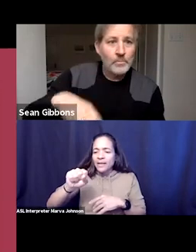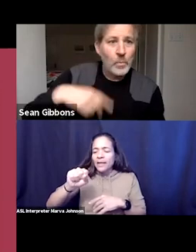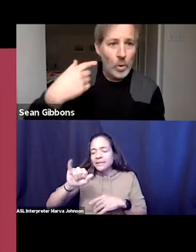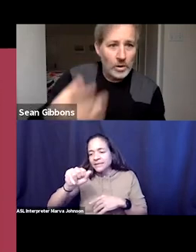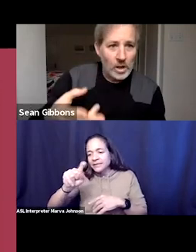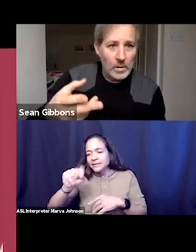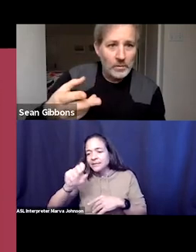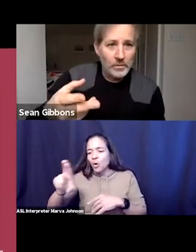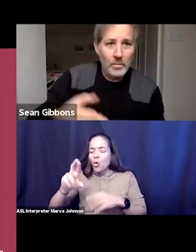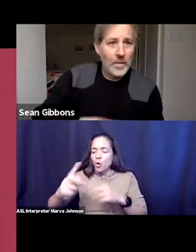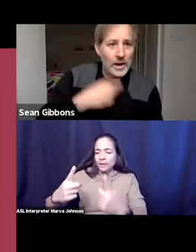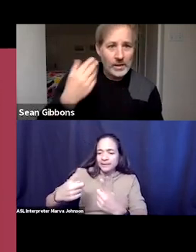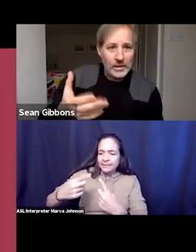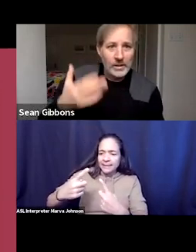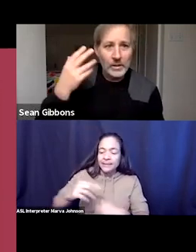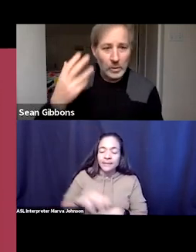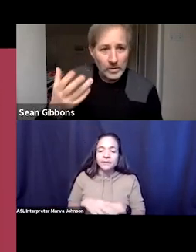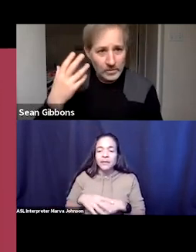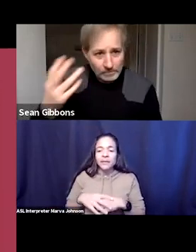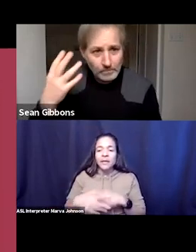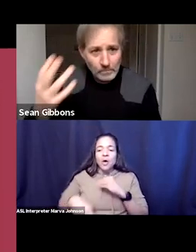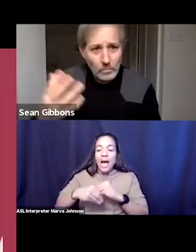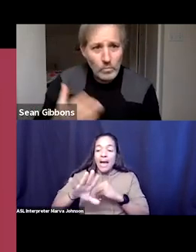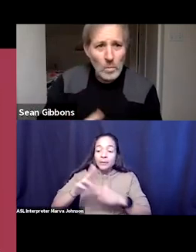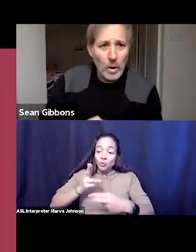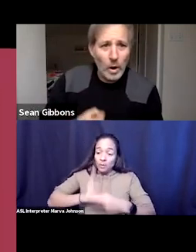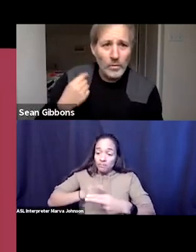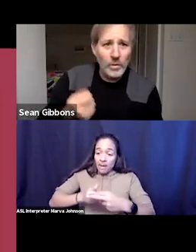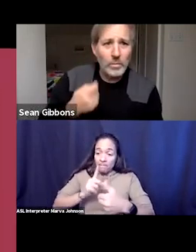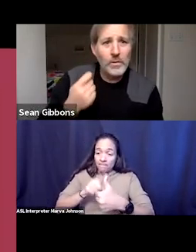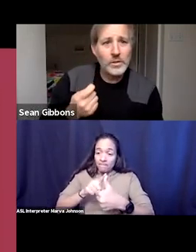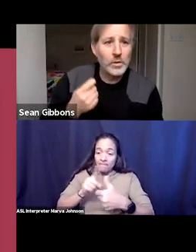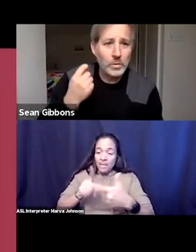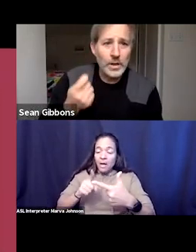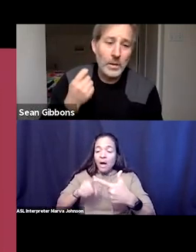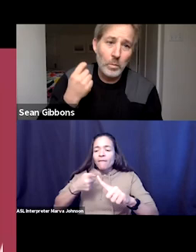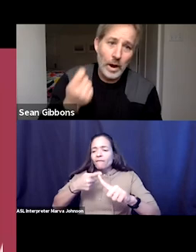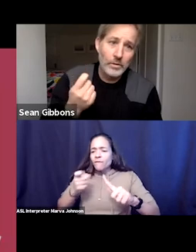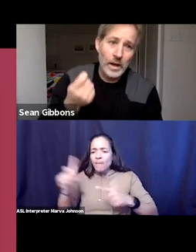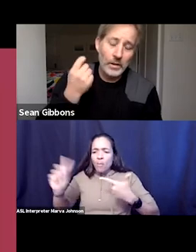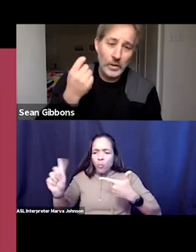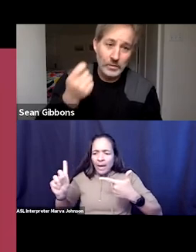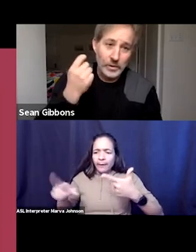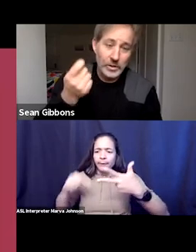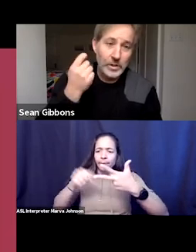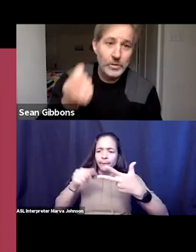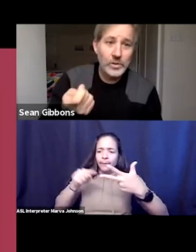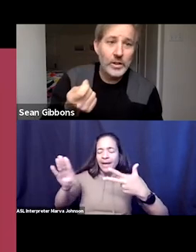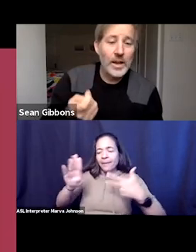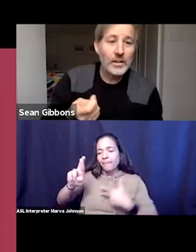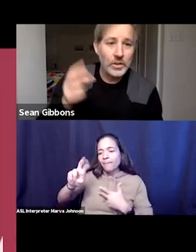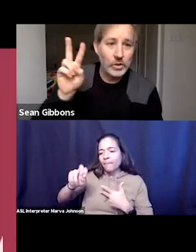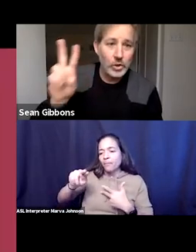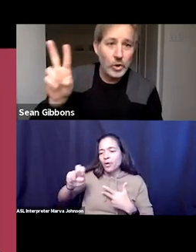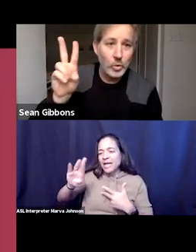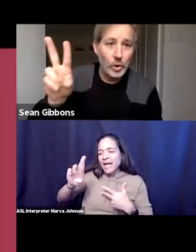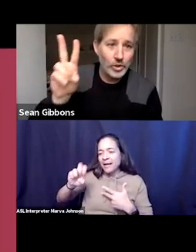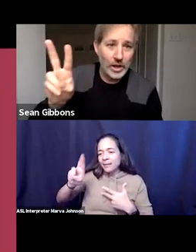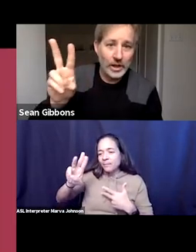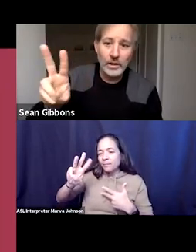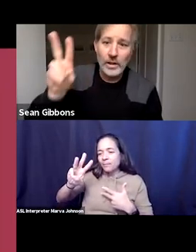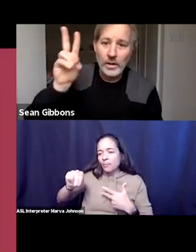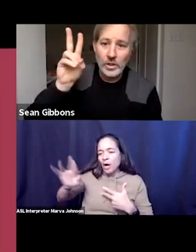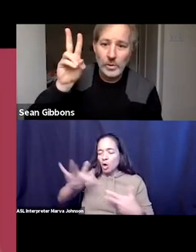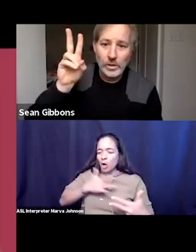name where you're coming in from and that idea that we've borrowed from professor renee brown down at the university of houston and that is the two